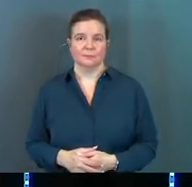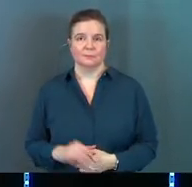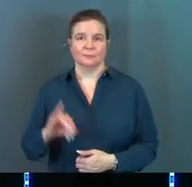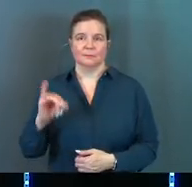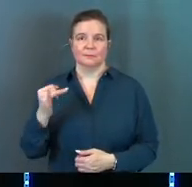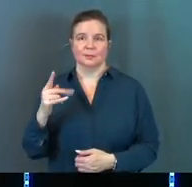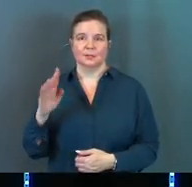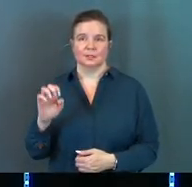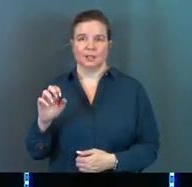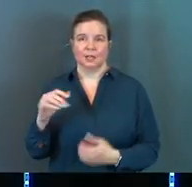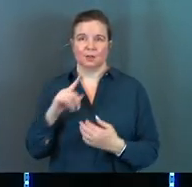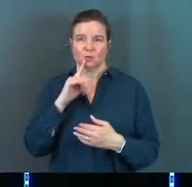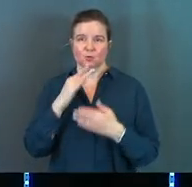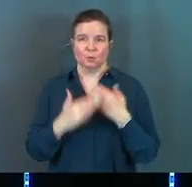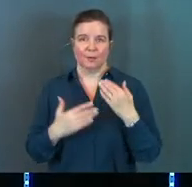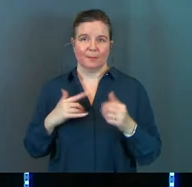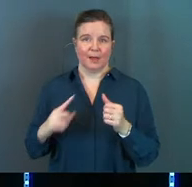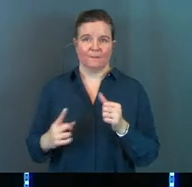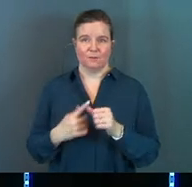Jake Trueblood's my firstborn.